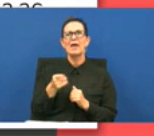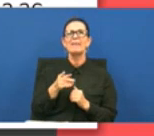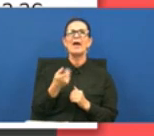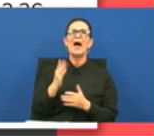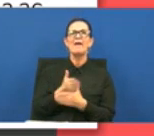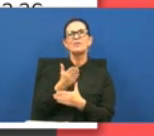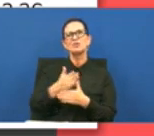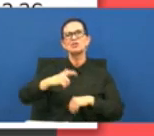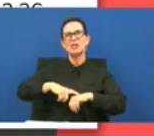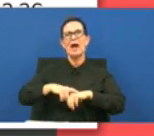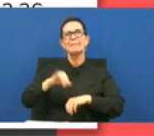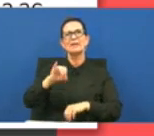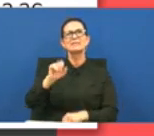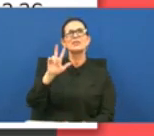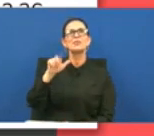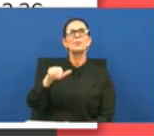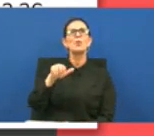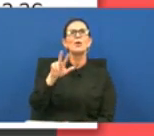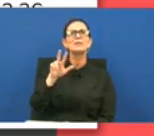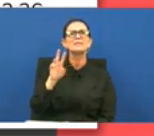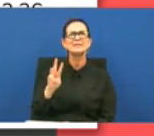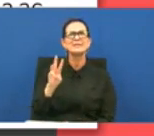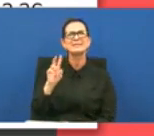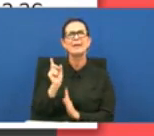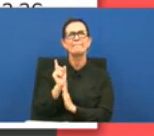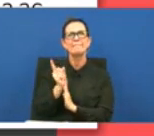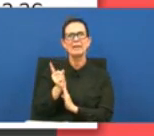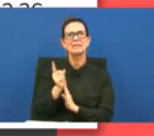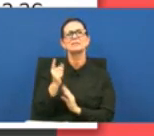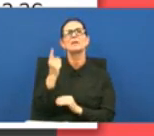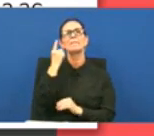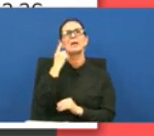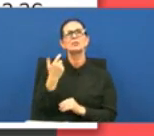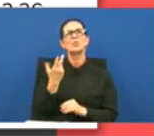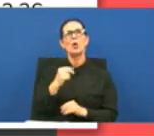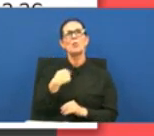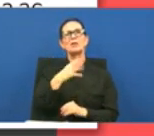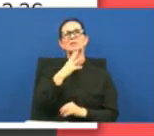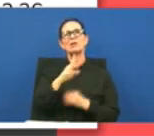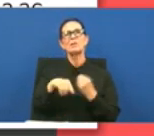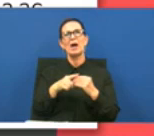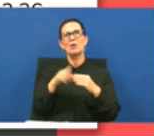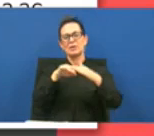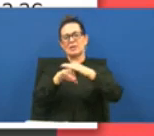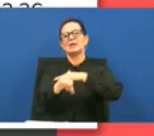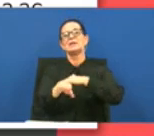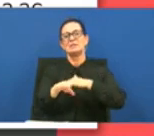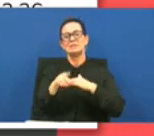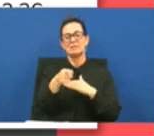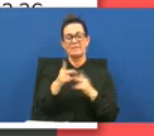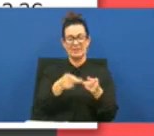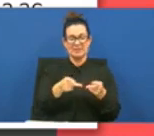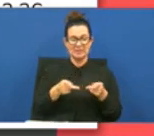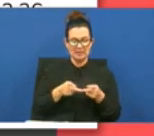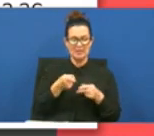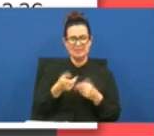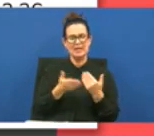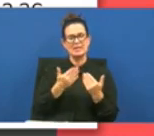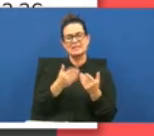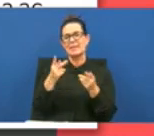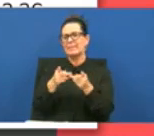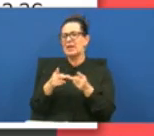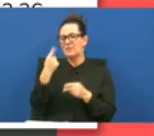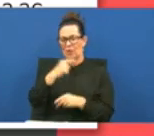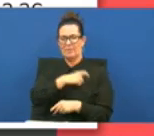minutes and that is significant because when we initially talked about coming to the facility being an easy place for law enforcement to drop